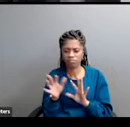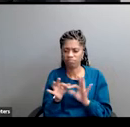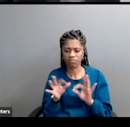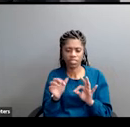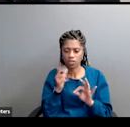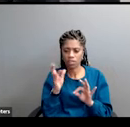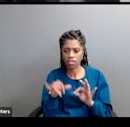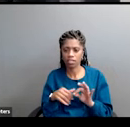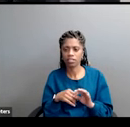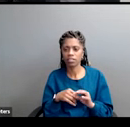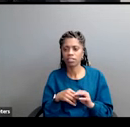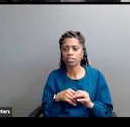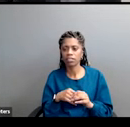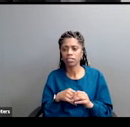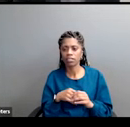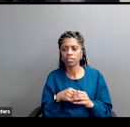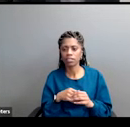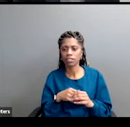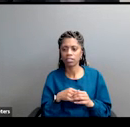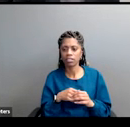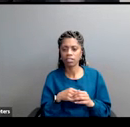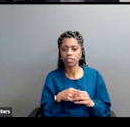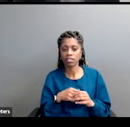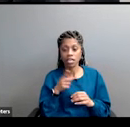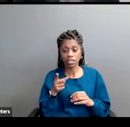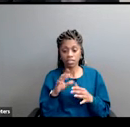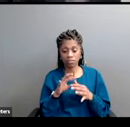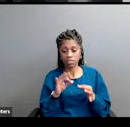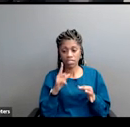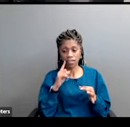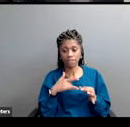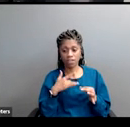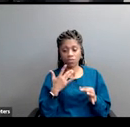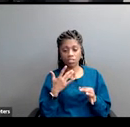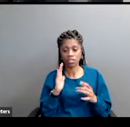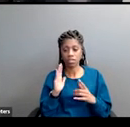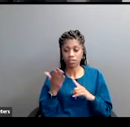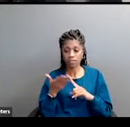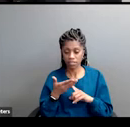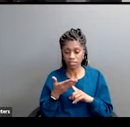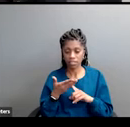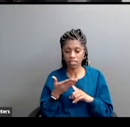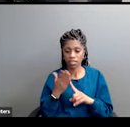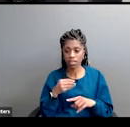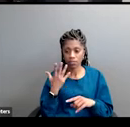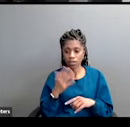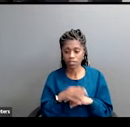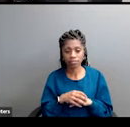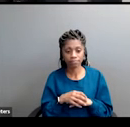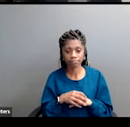They found this message just about as convincing as whites. And here's this other group that I want you to focus on for a second.